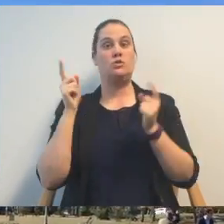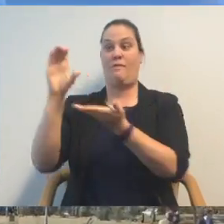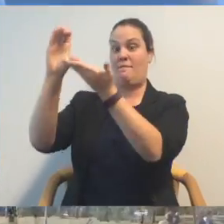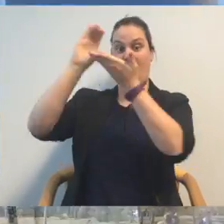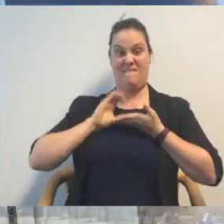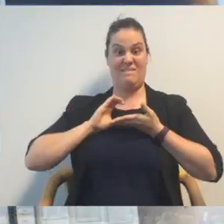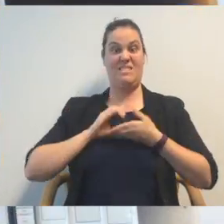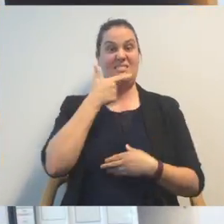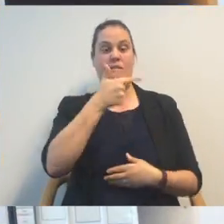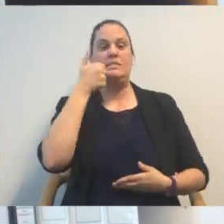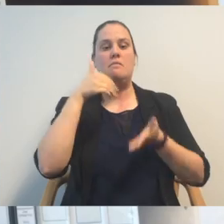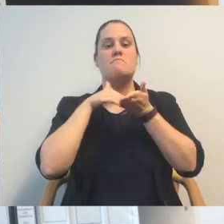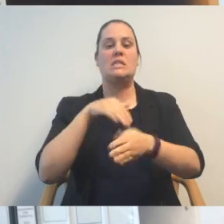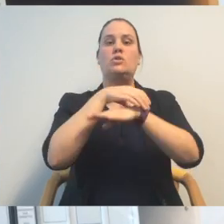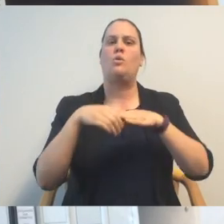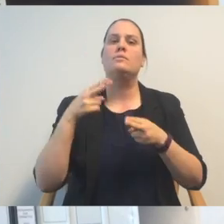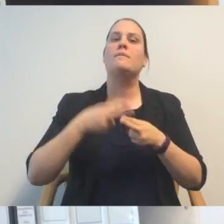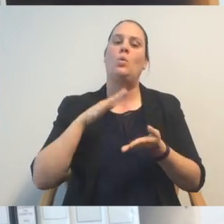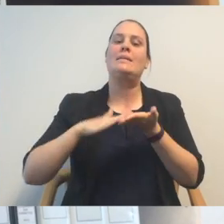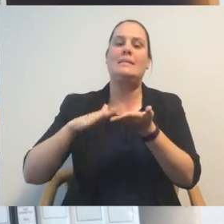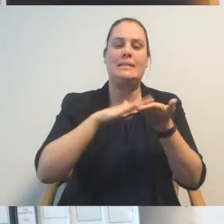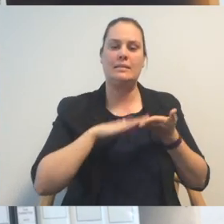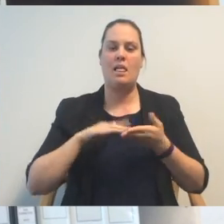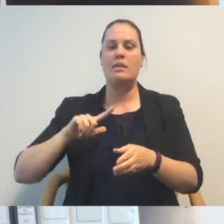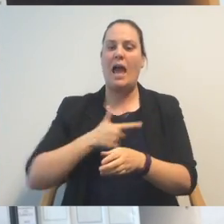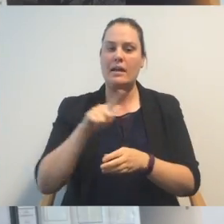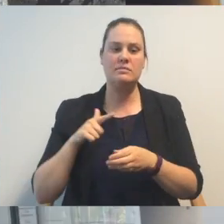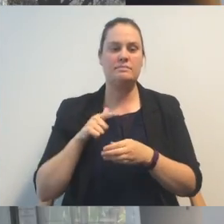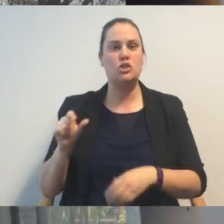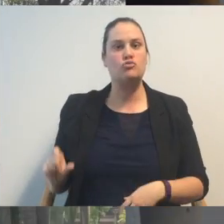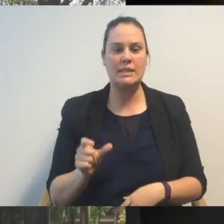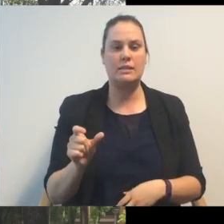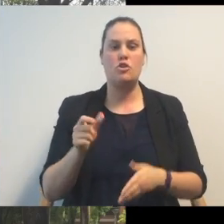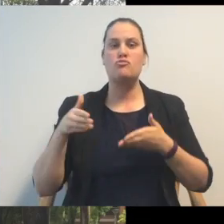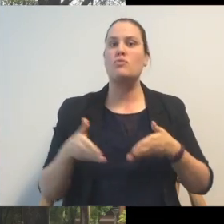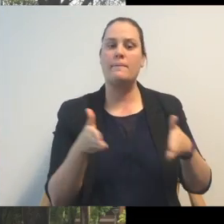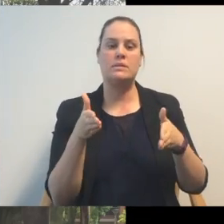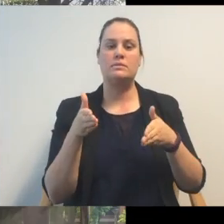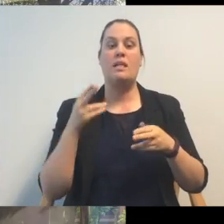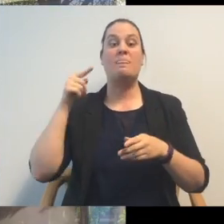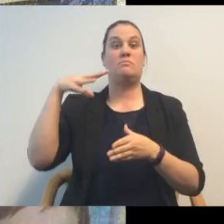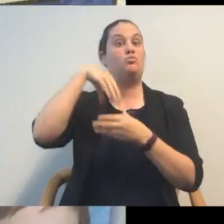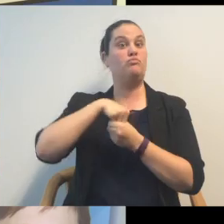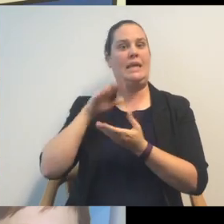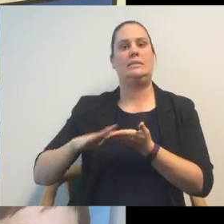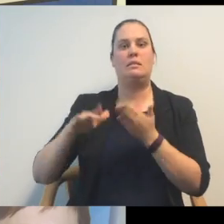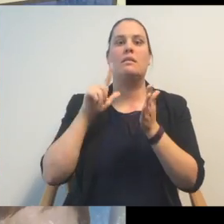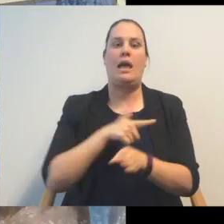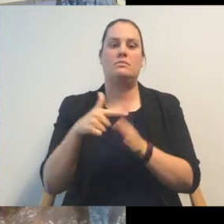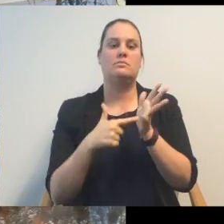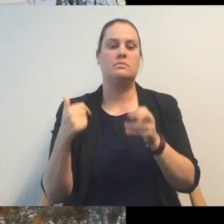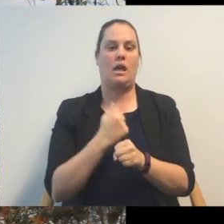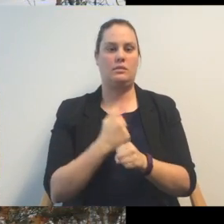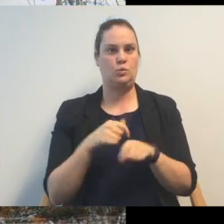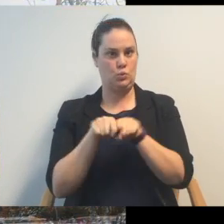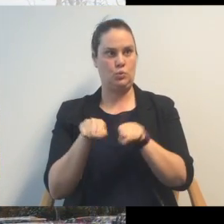Tuggernaw Sea. At a local level, I've been really proud to represent local Tuggernaw